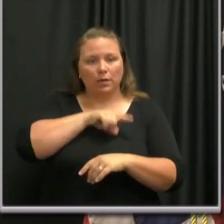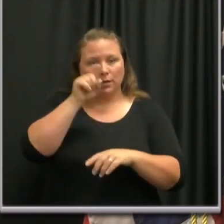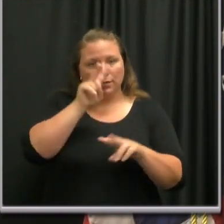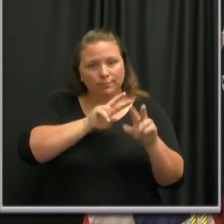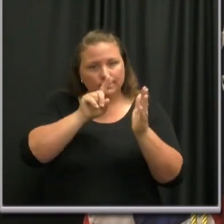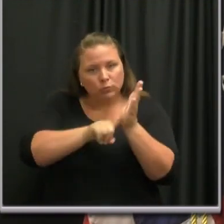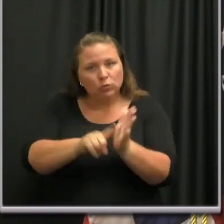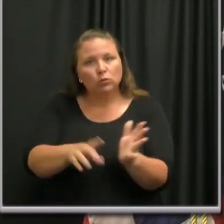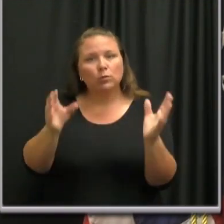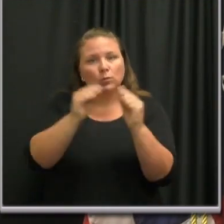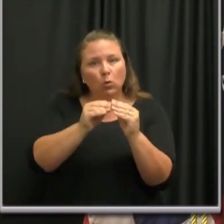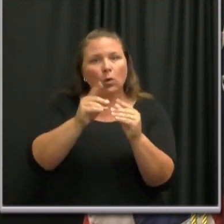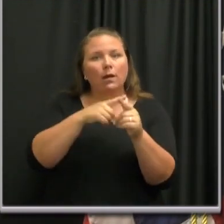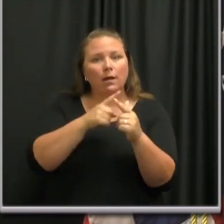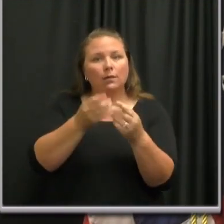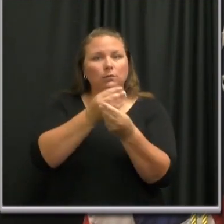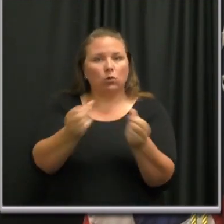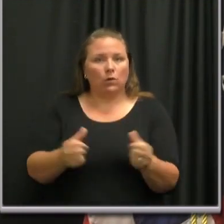this virus.